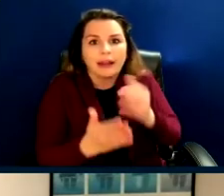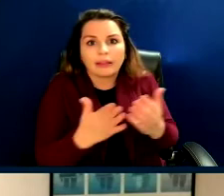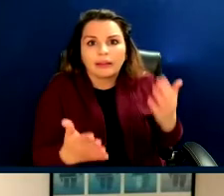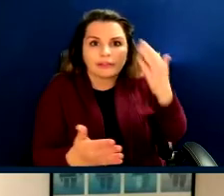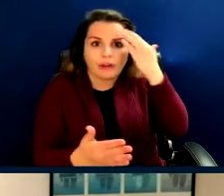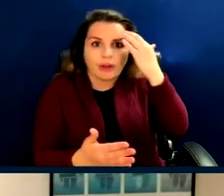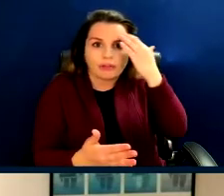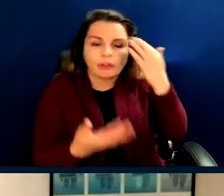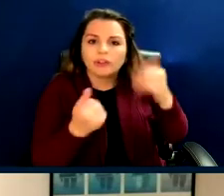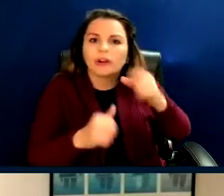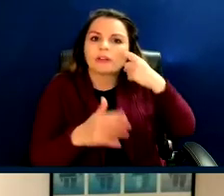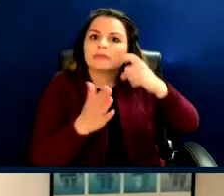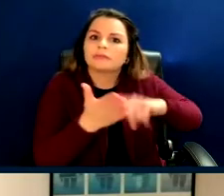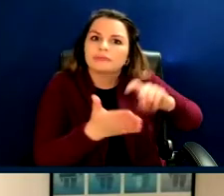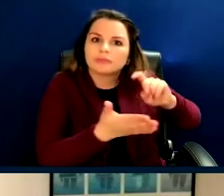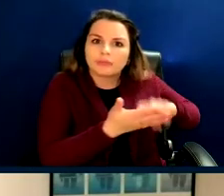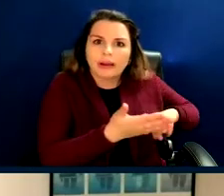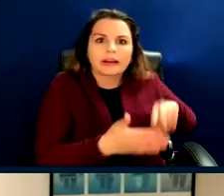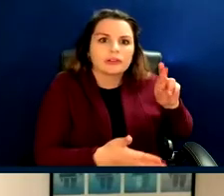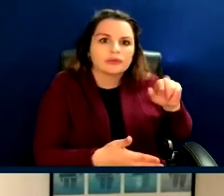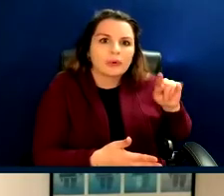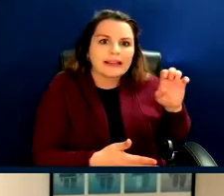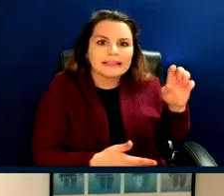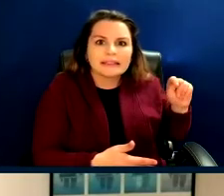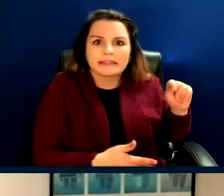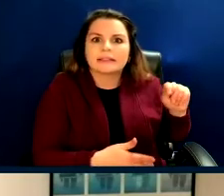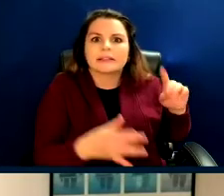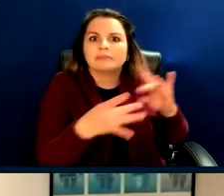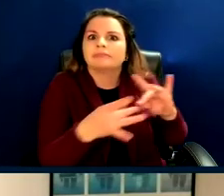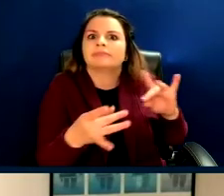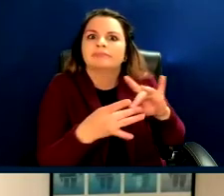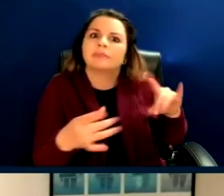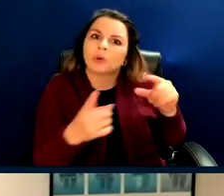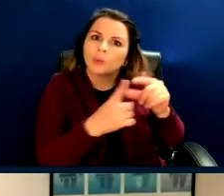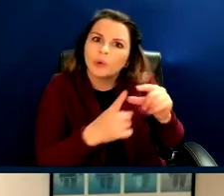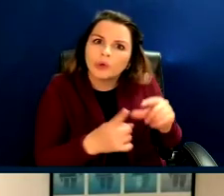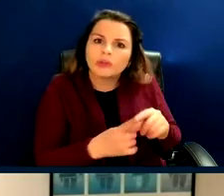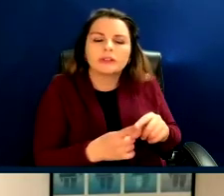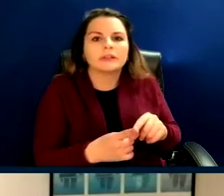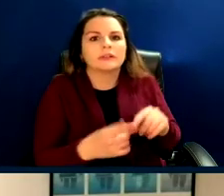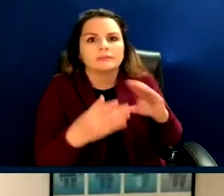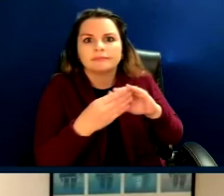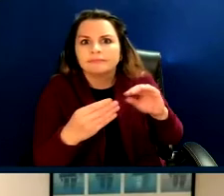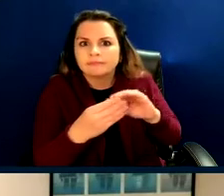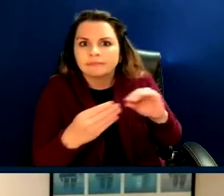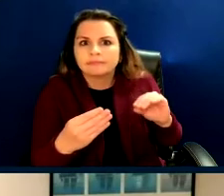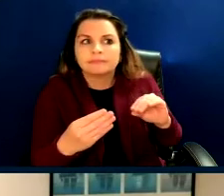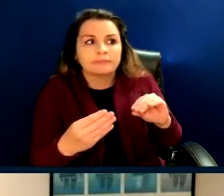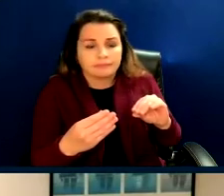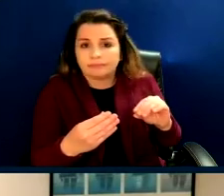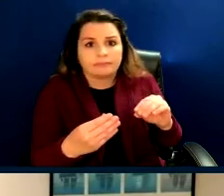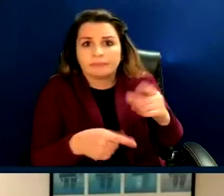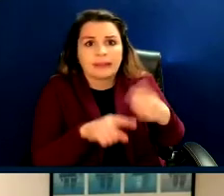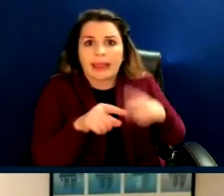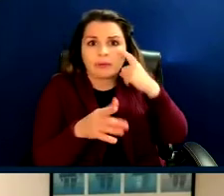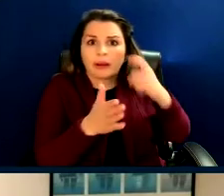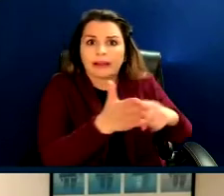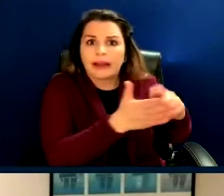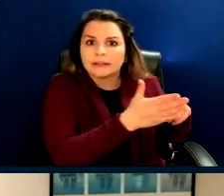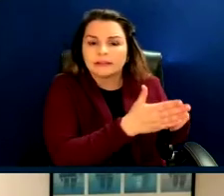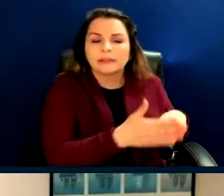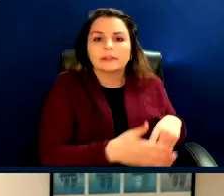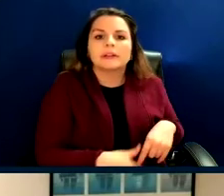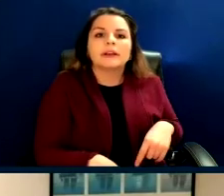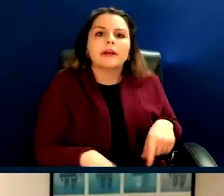and the ability to even recognize racist propaganda, for example. So those things are very, very important. And this is